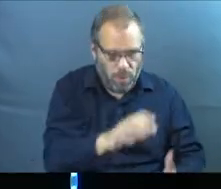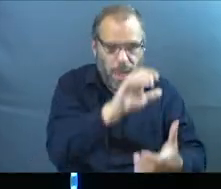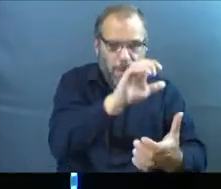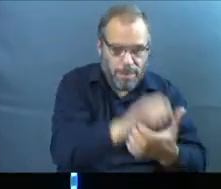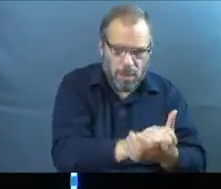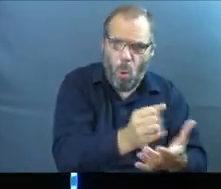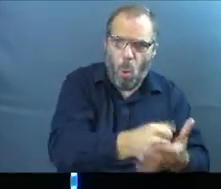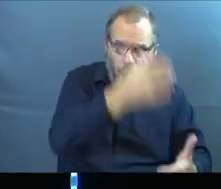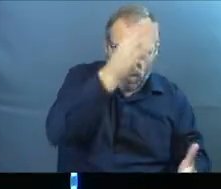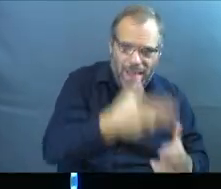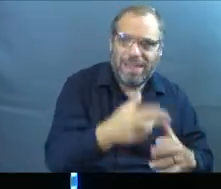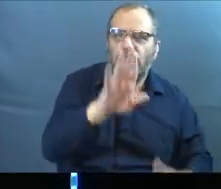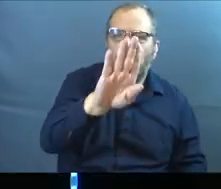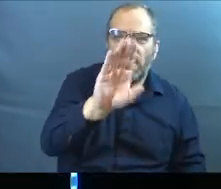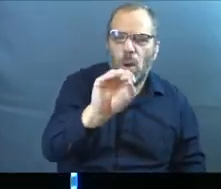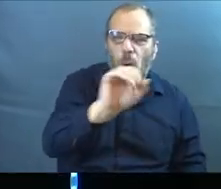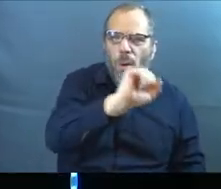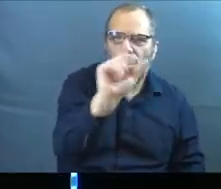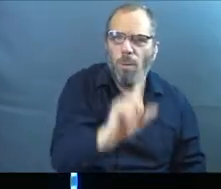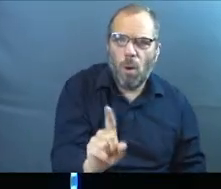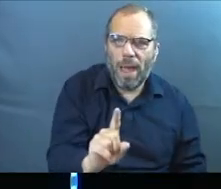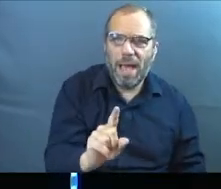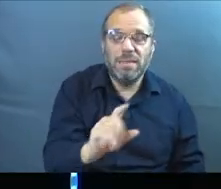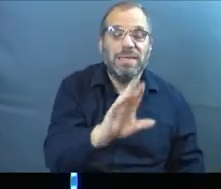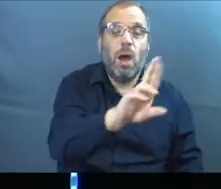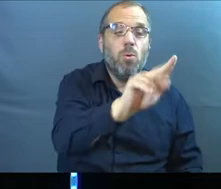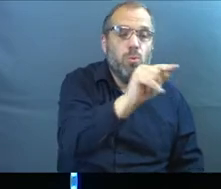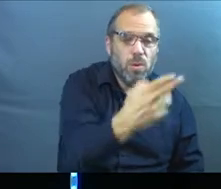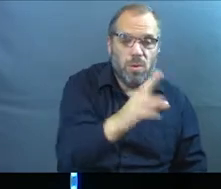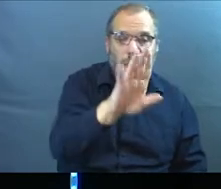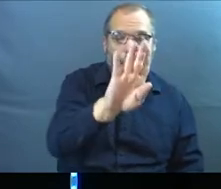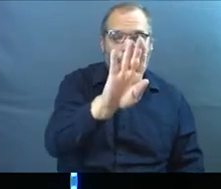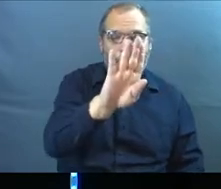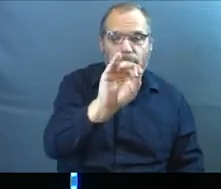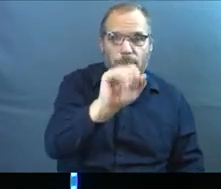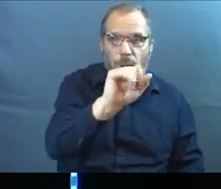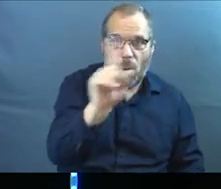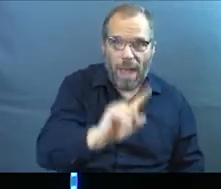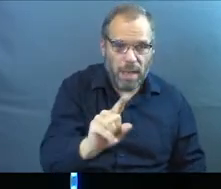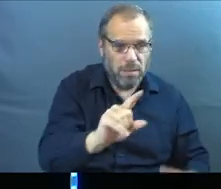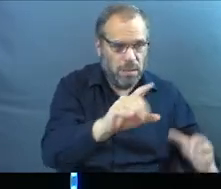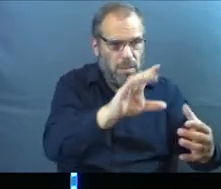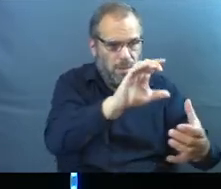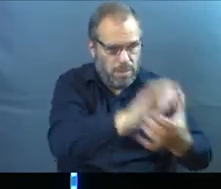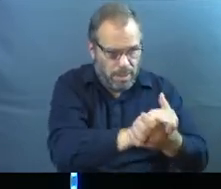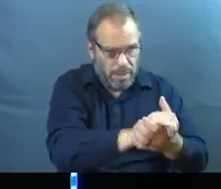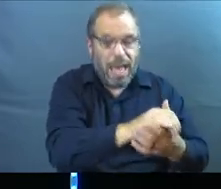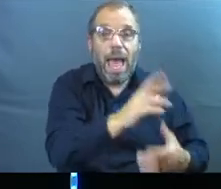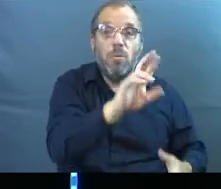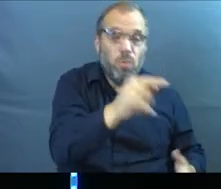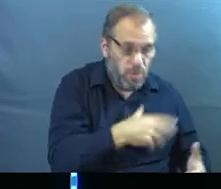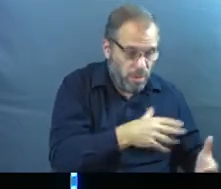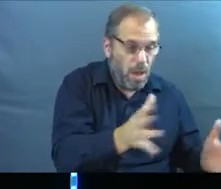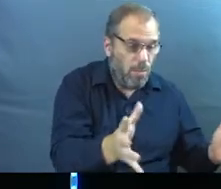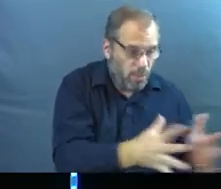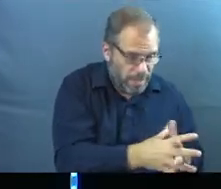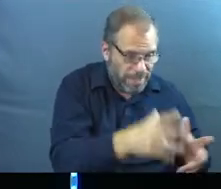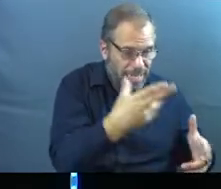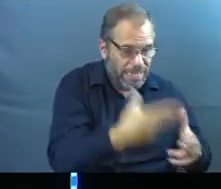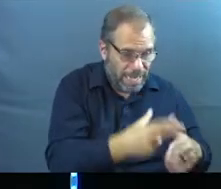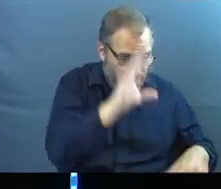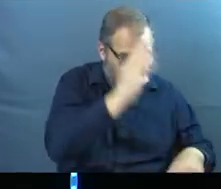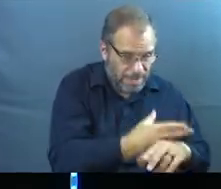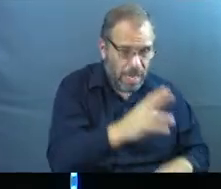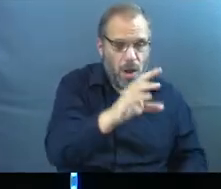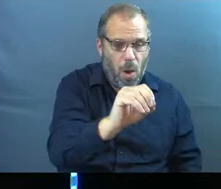marrying a wealthy man named Boaz, and Ruth and Boaz end up, Ruth ends up getting pregnant, and she has a son, and they name him